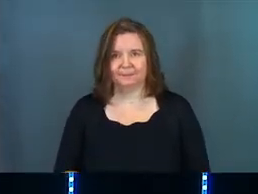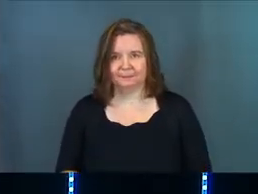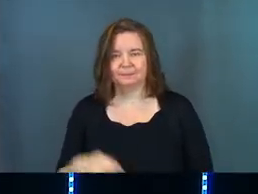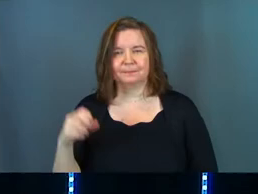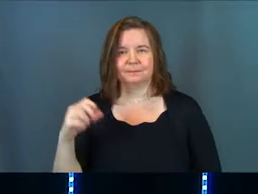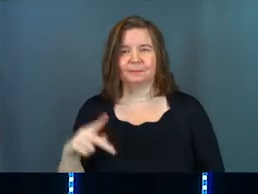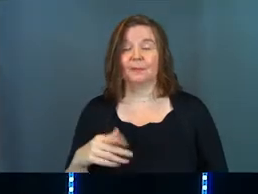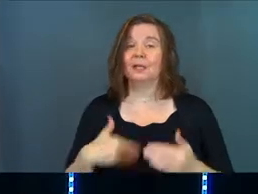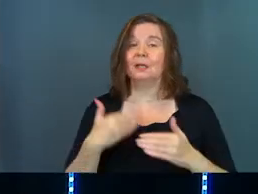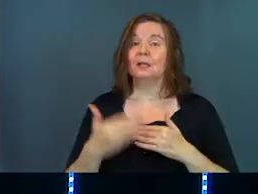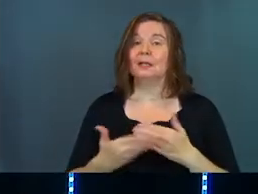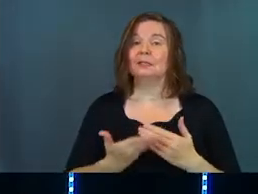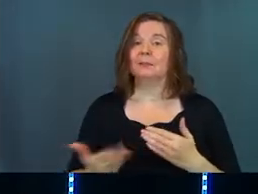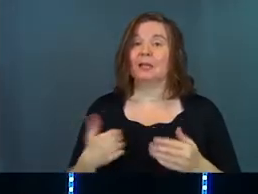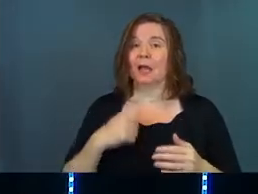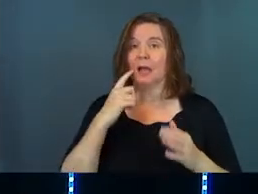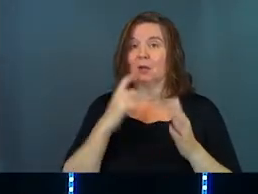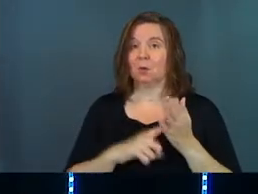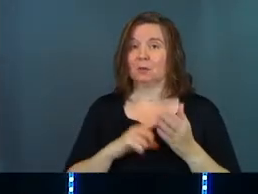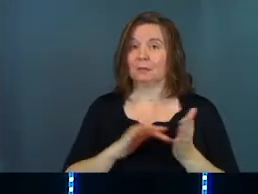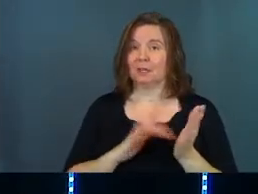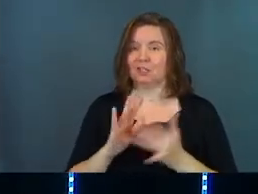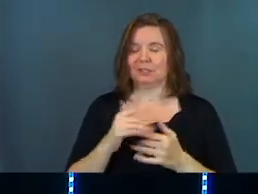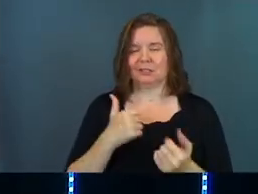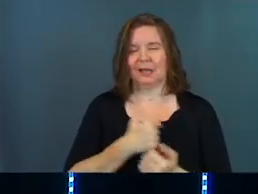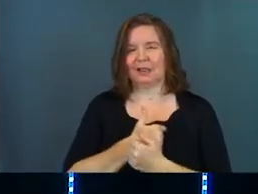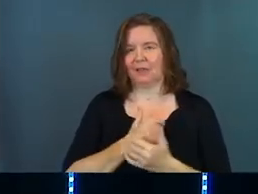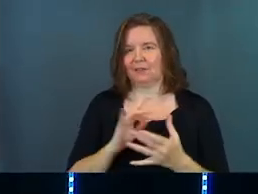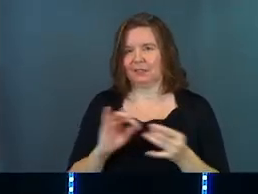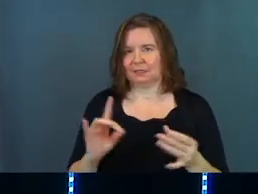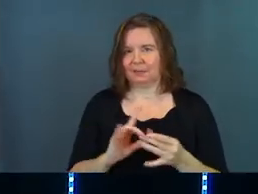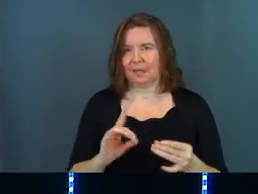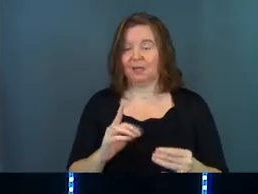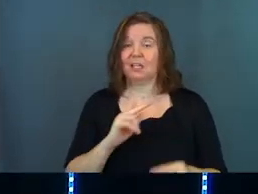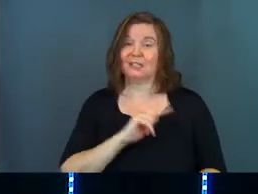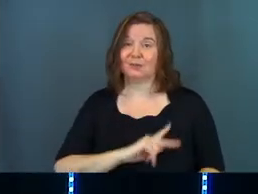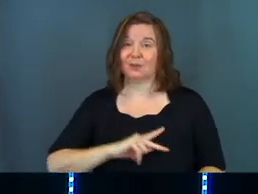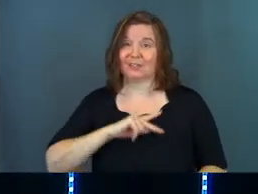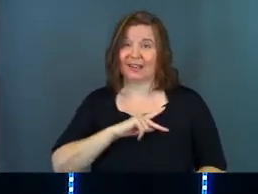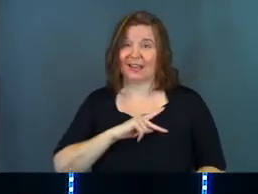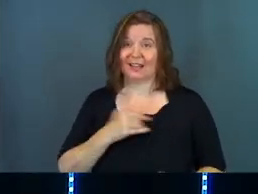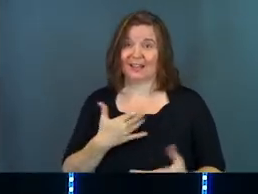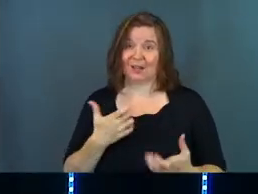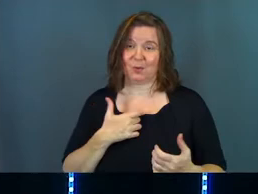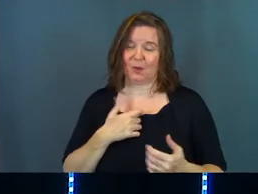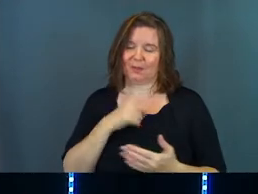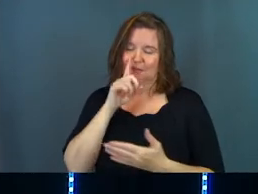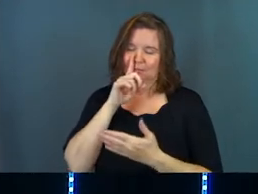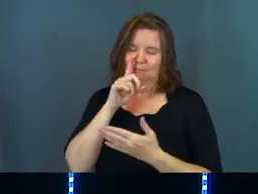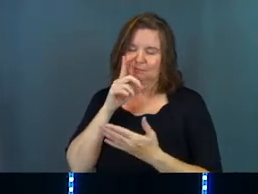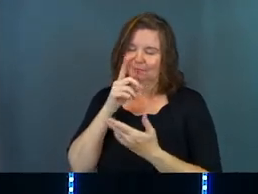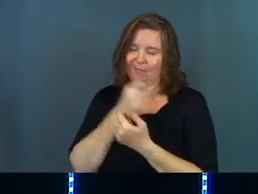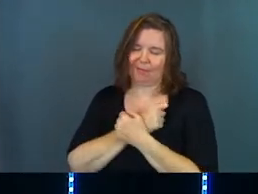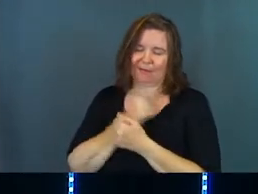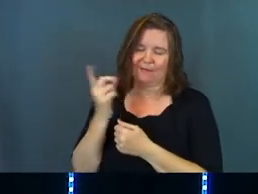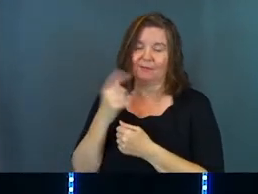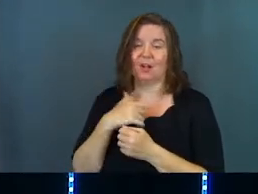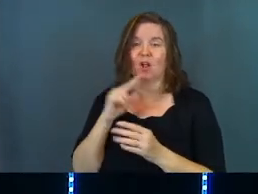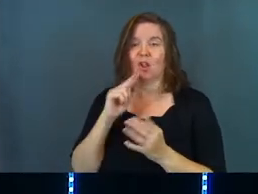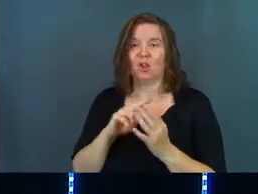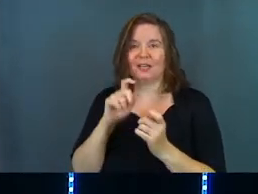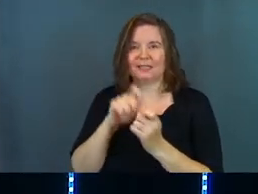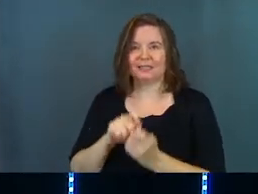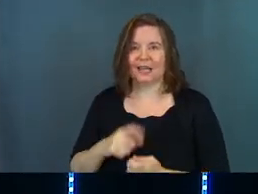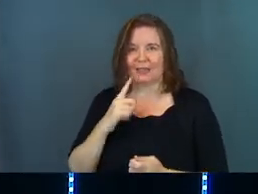Okay. Next, just some things I noticed about Jesus and I just love in this passage. His personality. Again, you want to fall in love with him. Look at these little